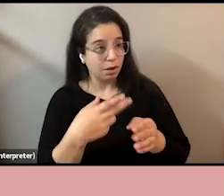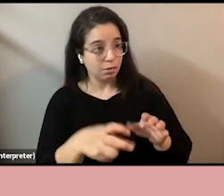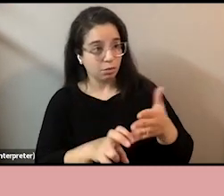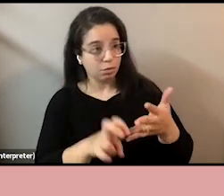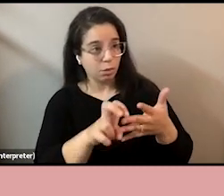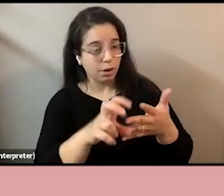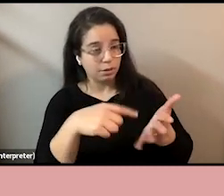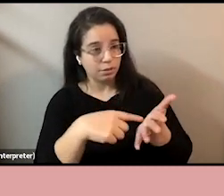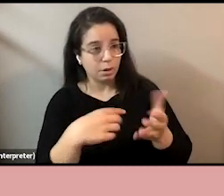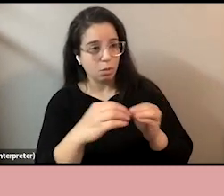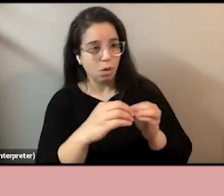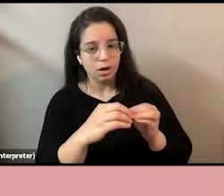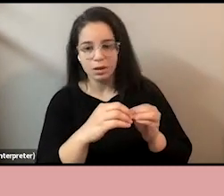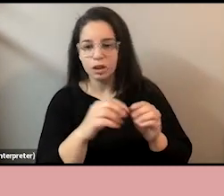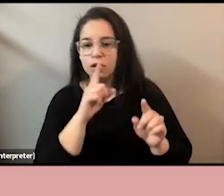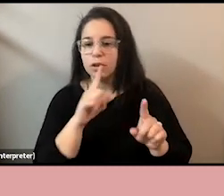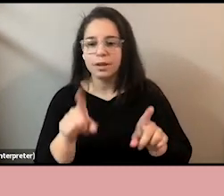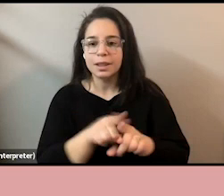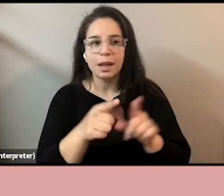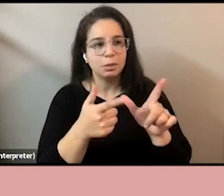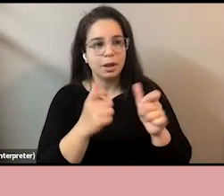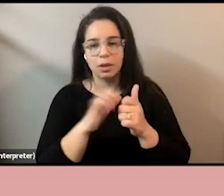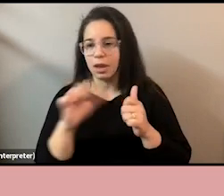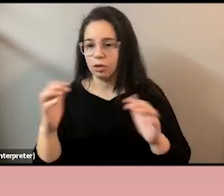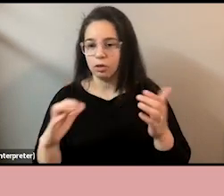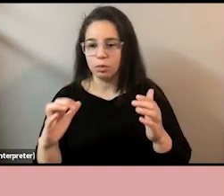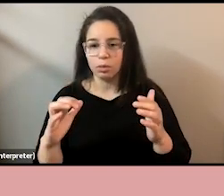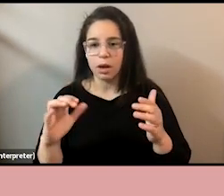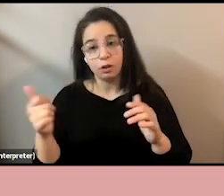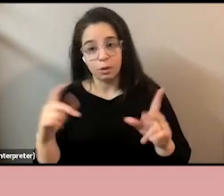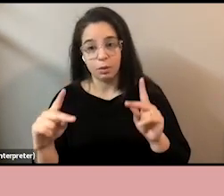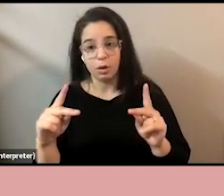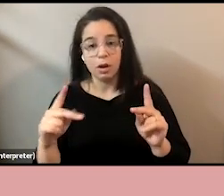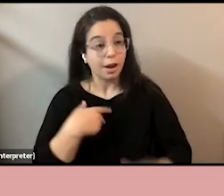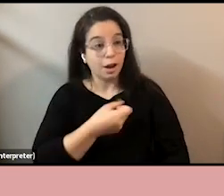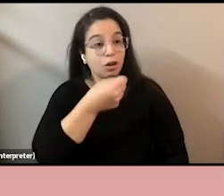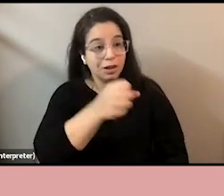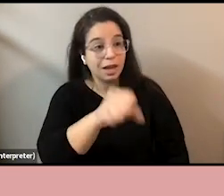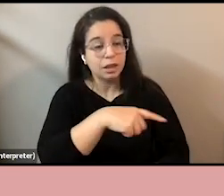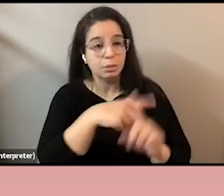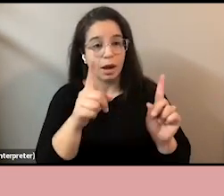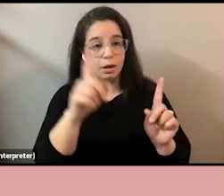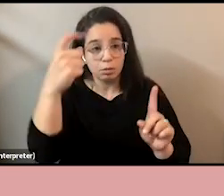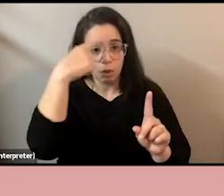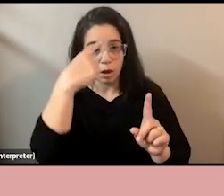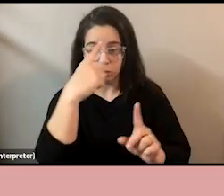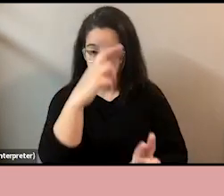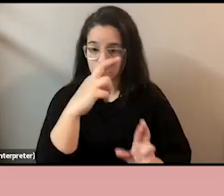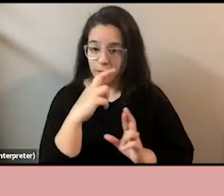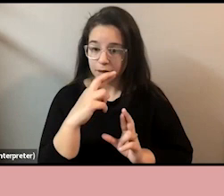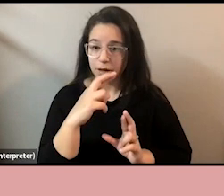promotions at the same rate as other groups. They've been brought in, but their employers have failed to think beyond recruitment.